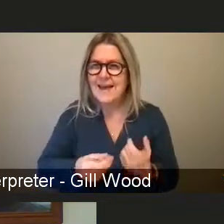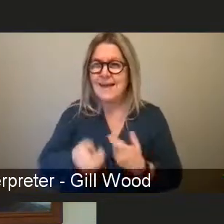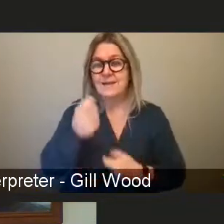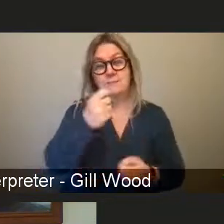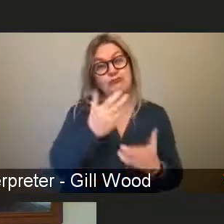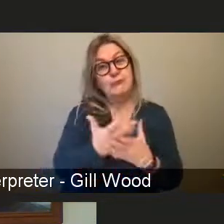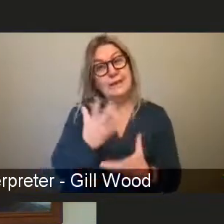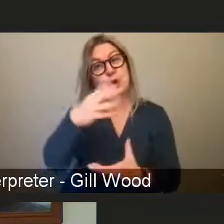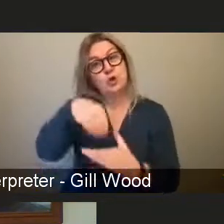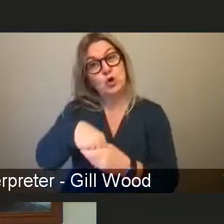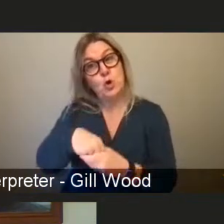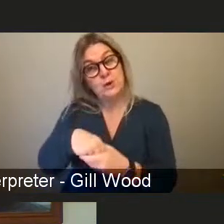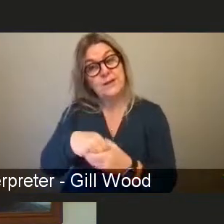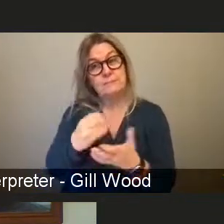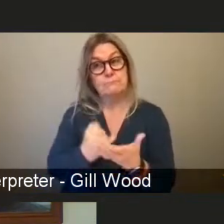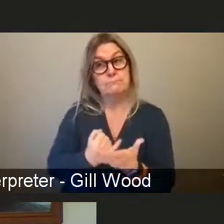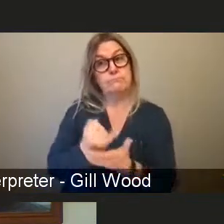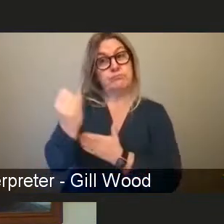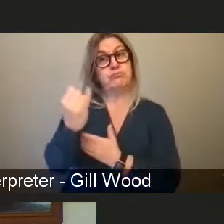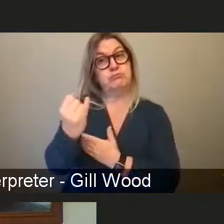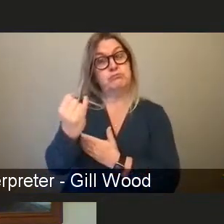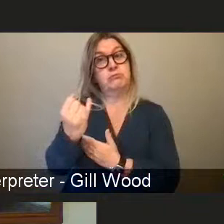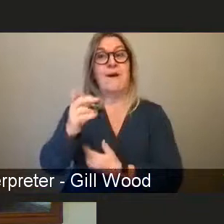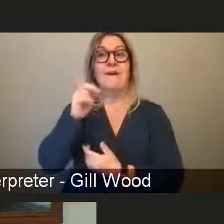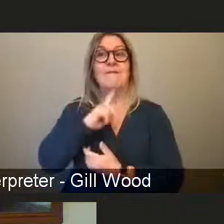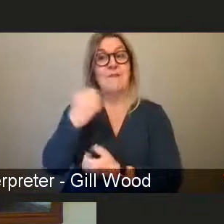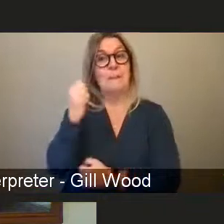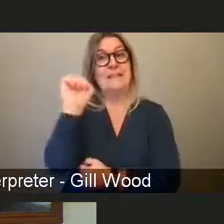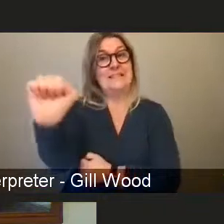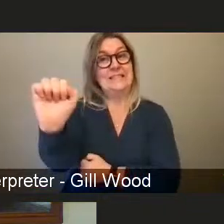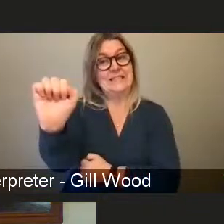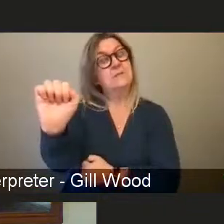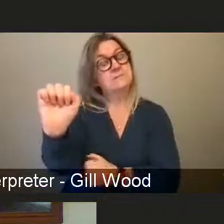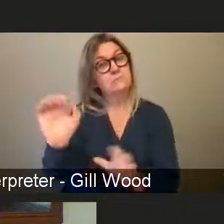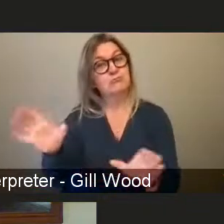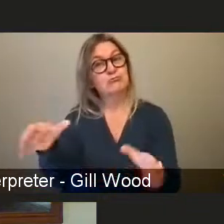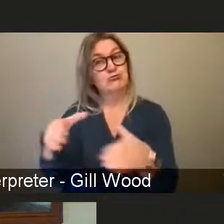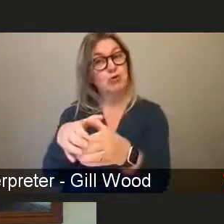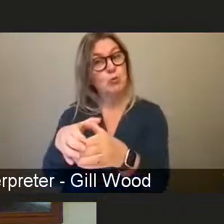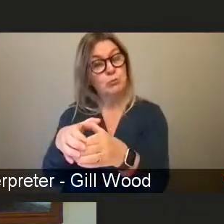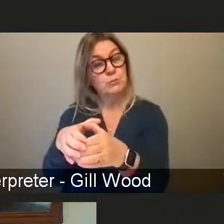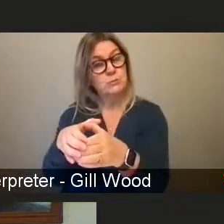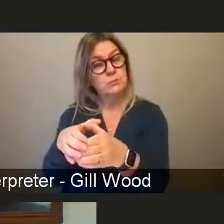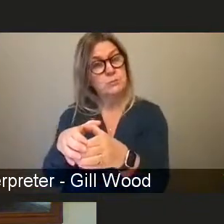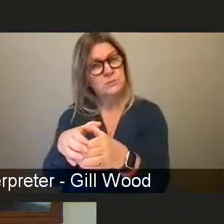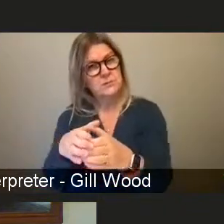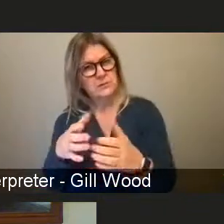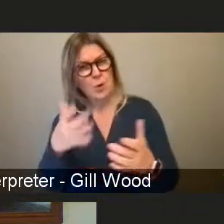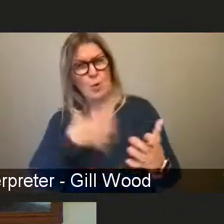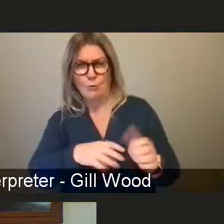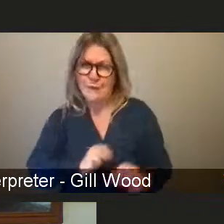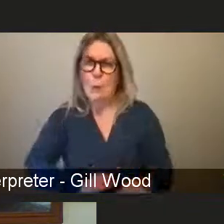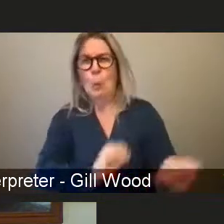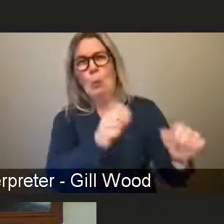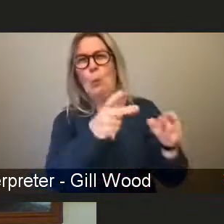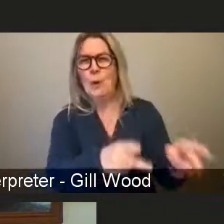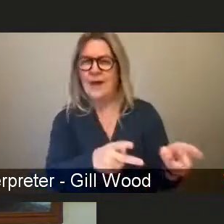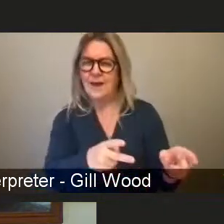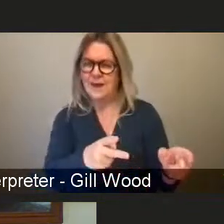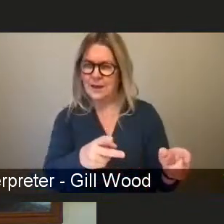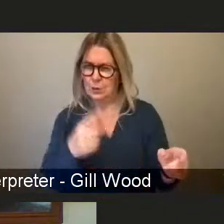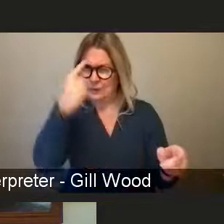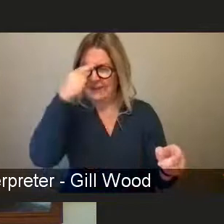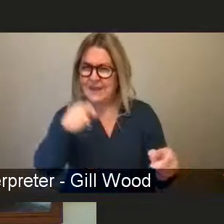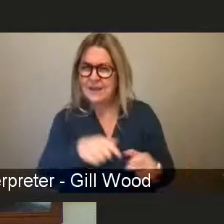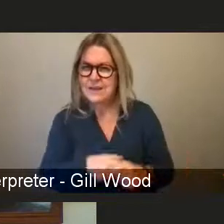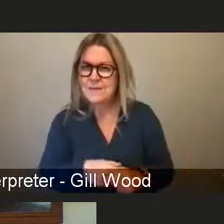men's rights movements and men going their own way? I don't know if you feel able to comment on that. I mean, we get